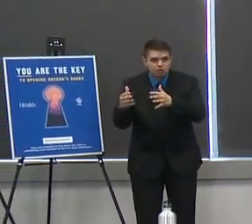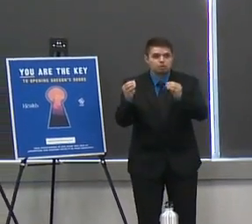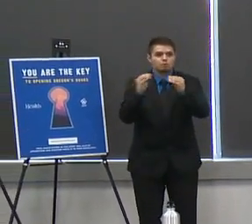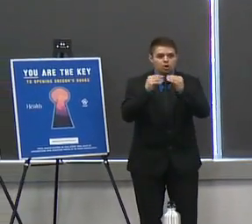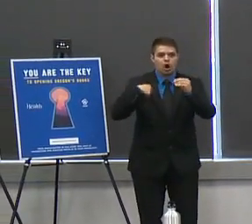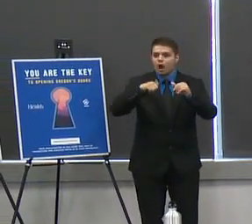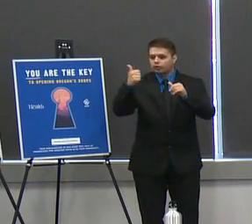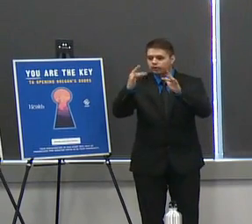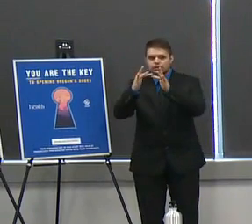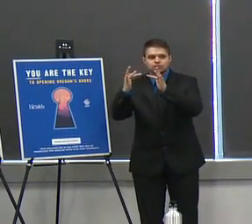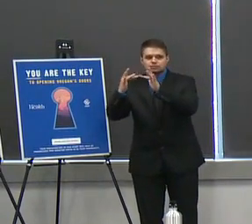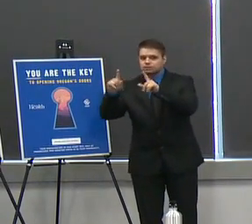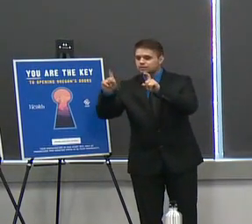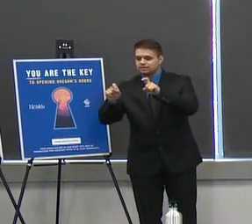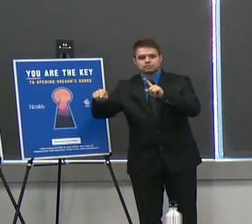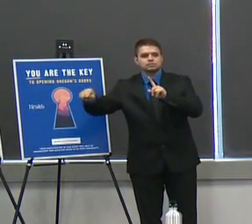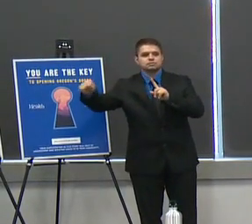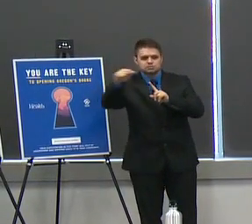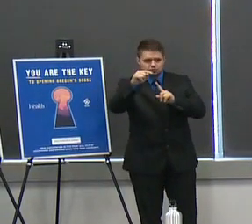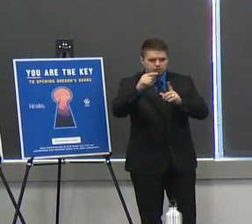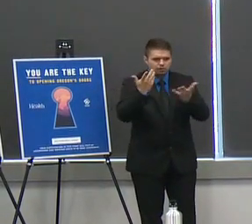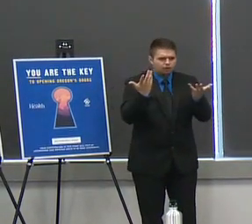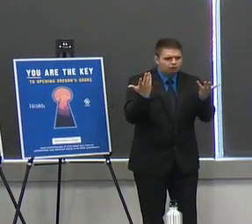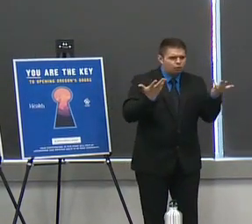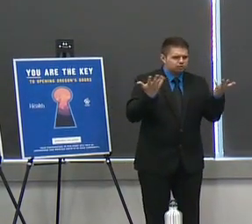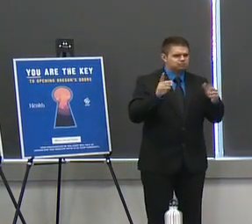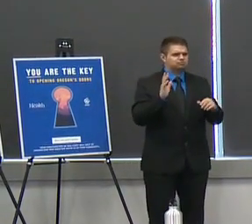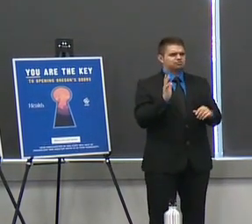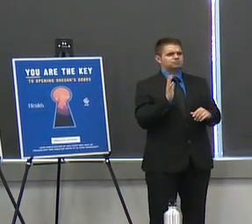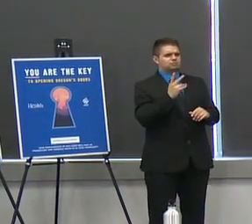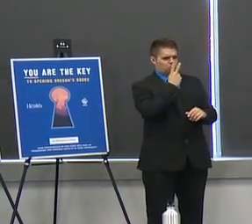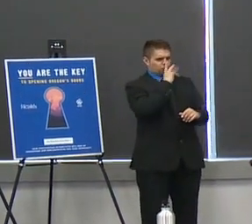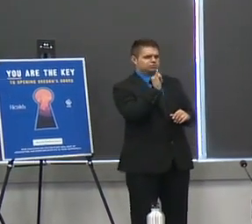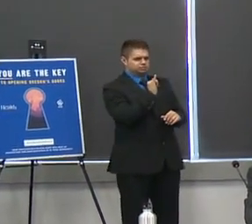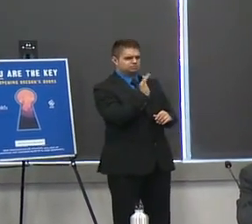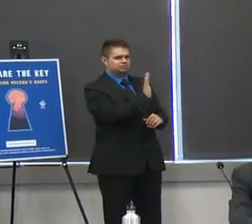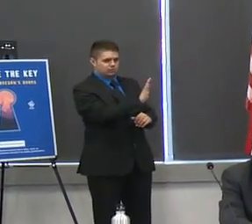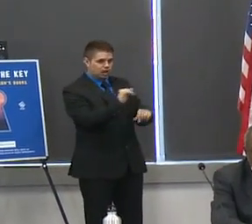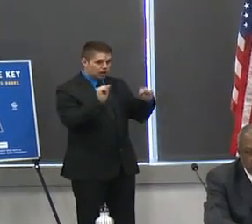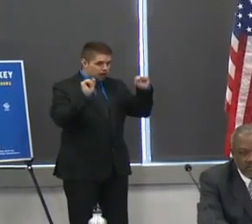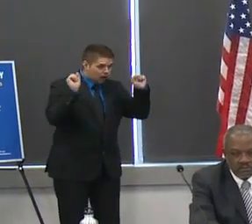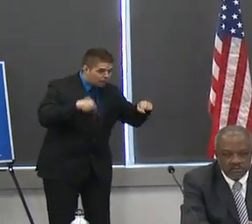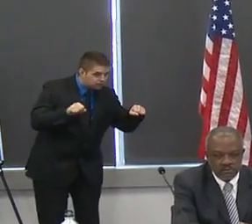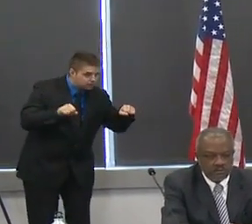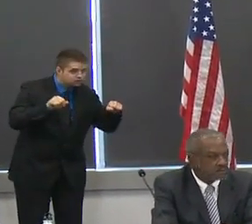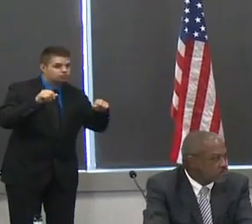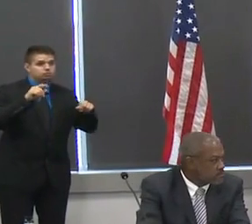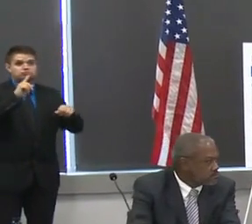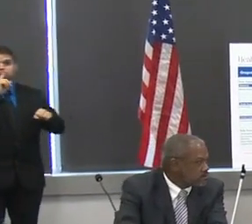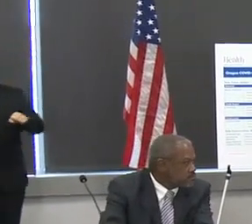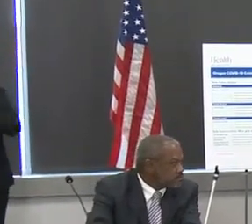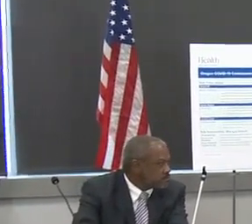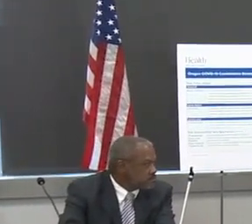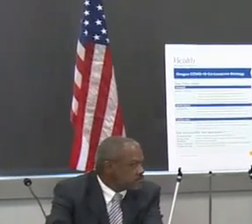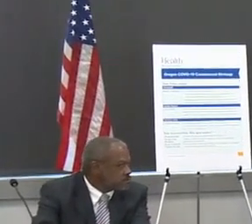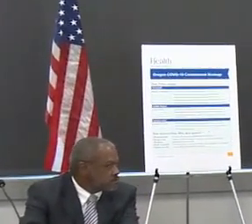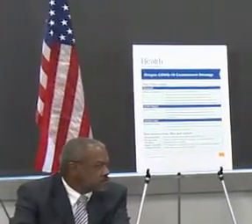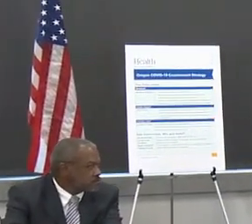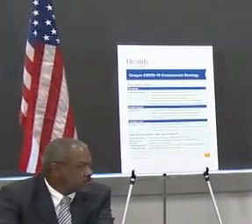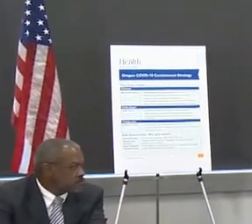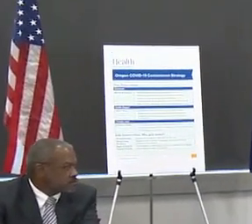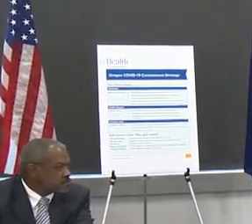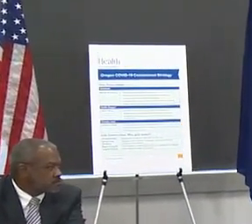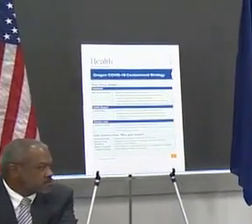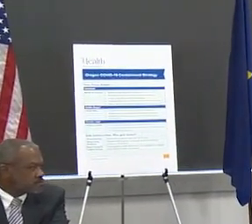what might that look like and is that disconnect going to be bridged now thank you for that question that question is about our testing